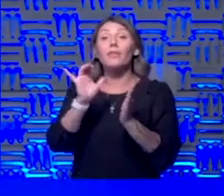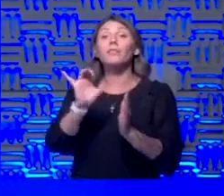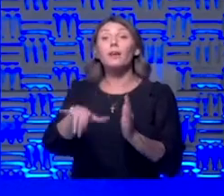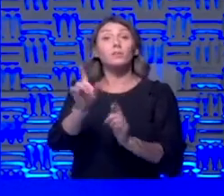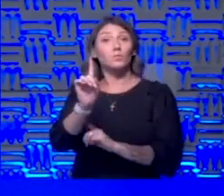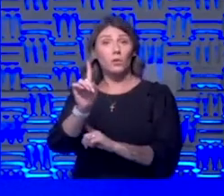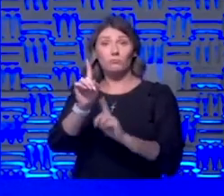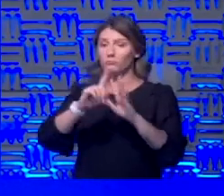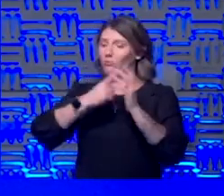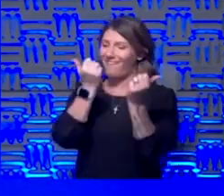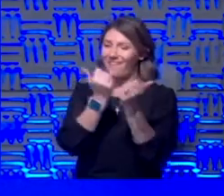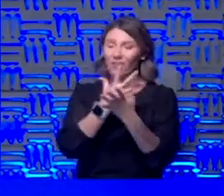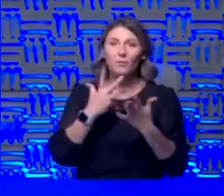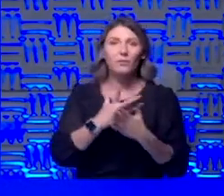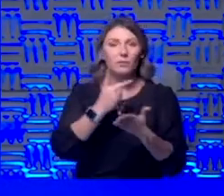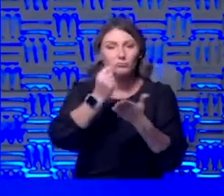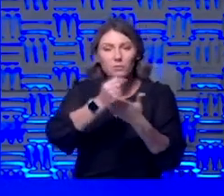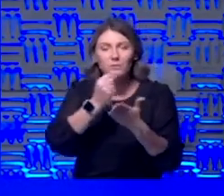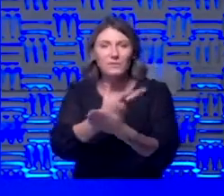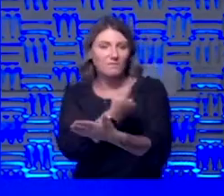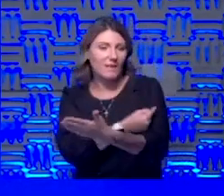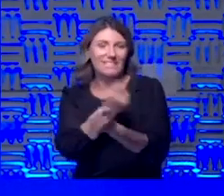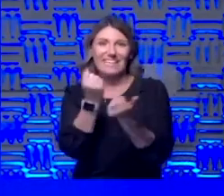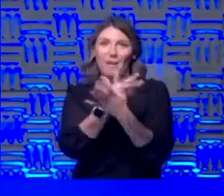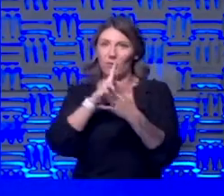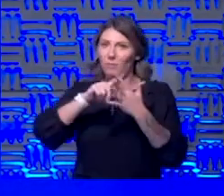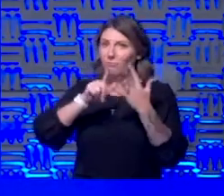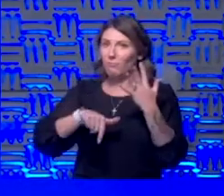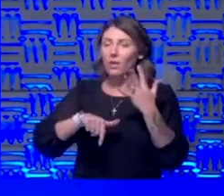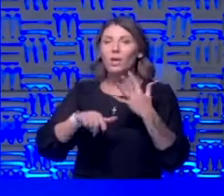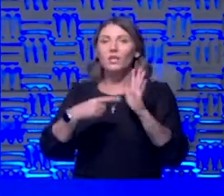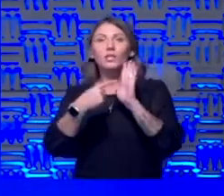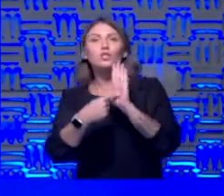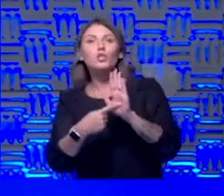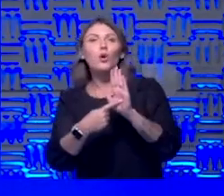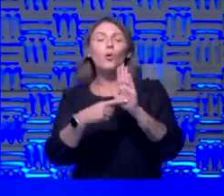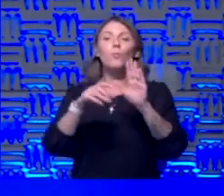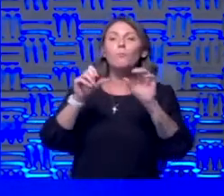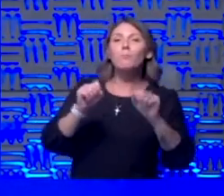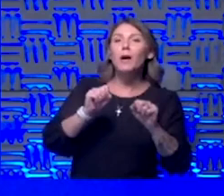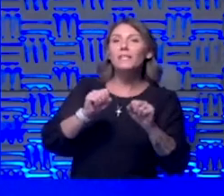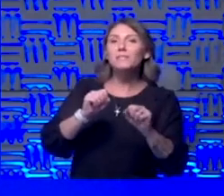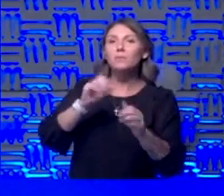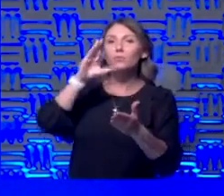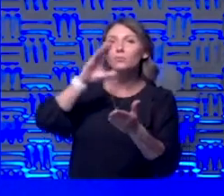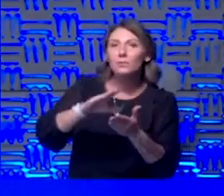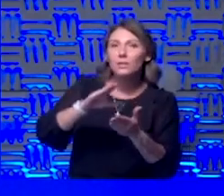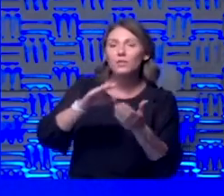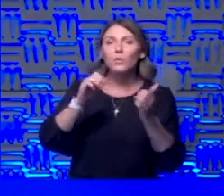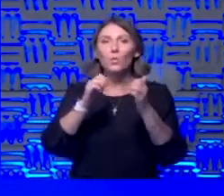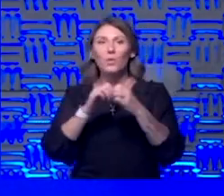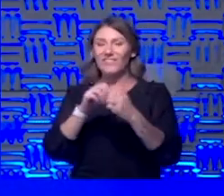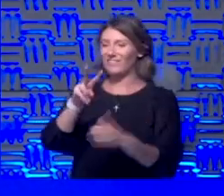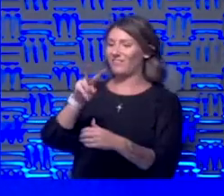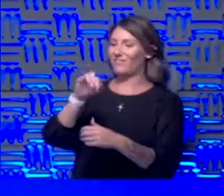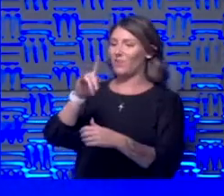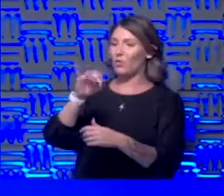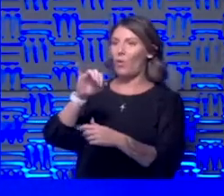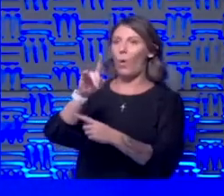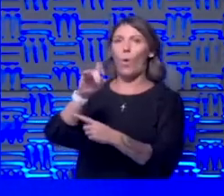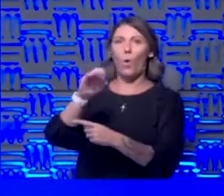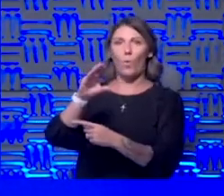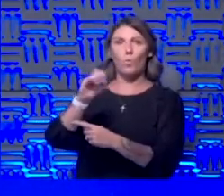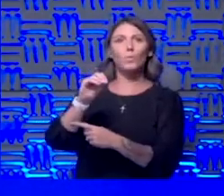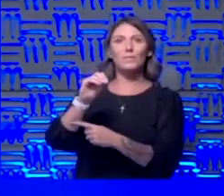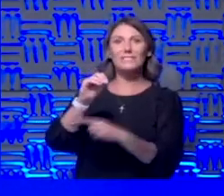everything for treatments and vaccines and whatnot that showed possible reduction in viral replication and bureau cells which are i believe kidney